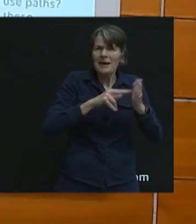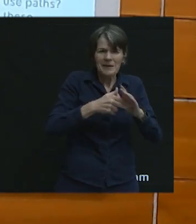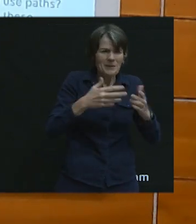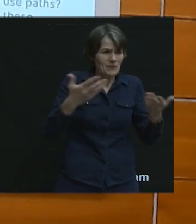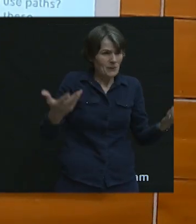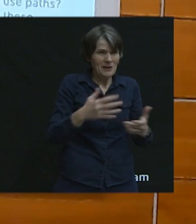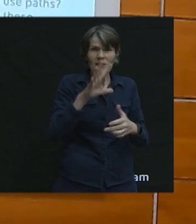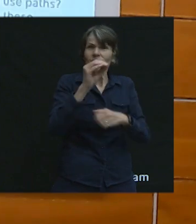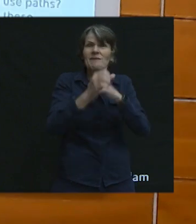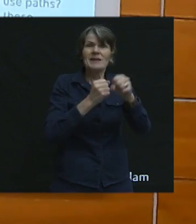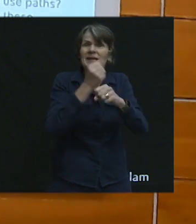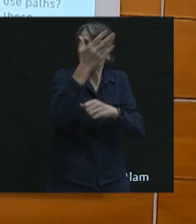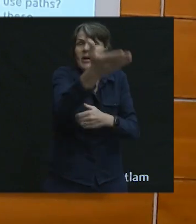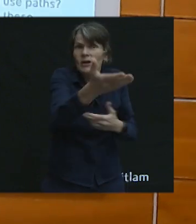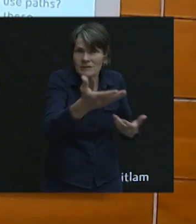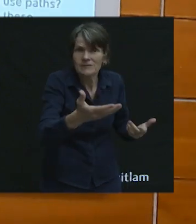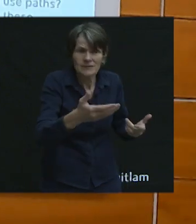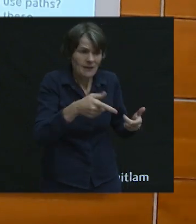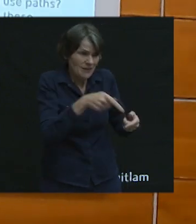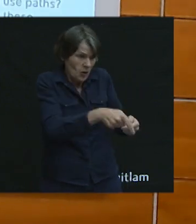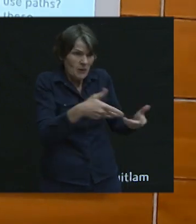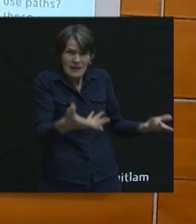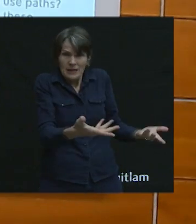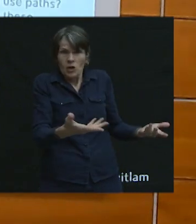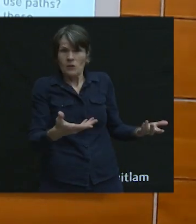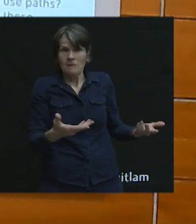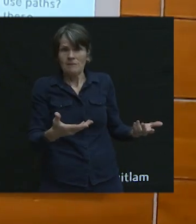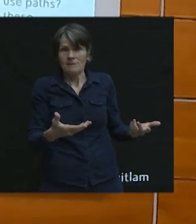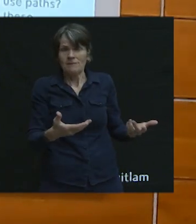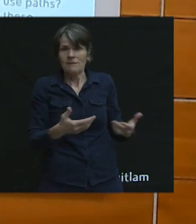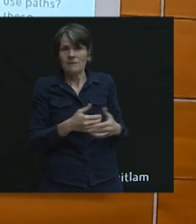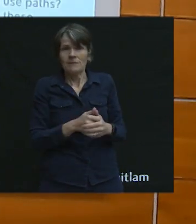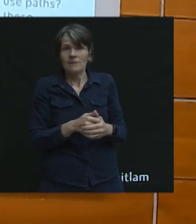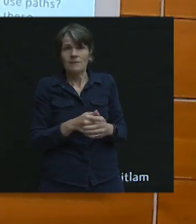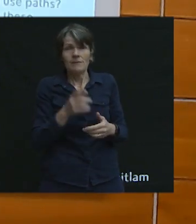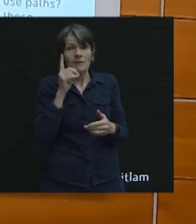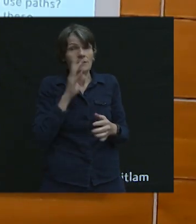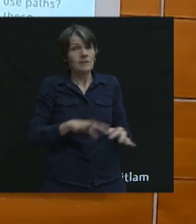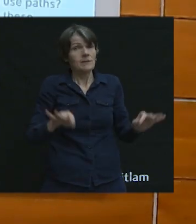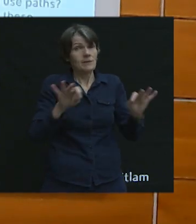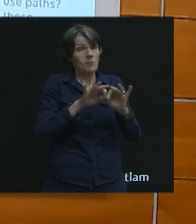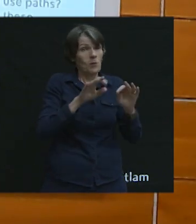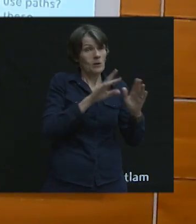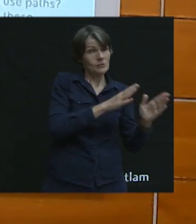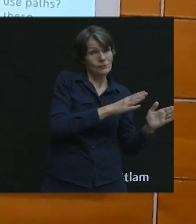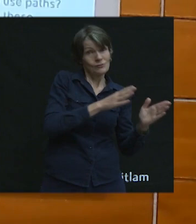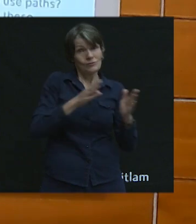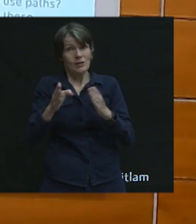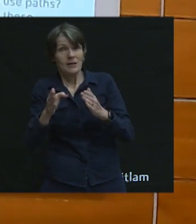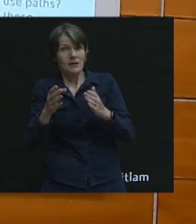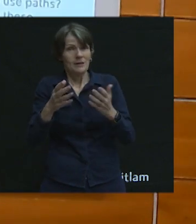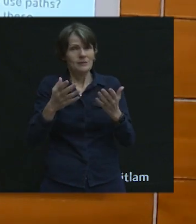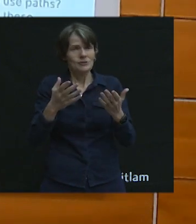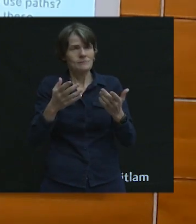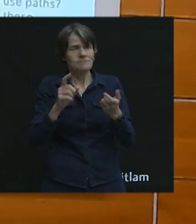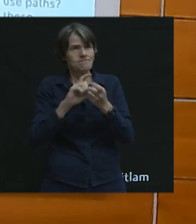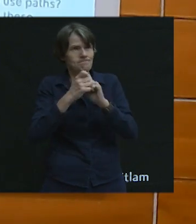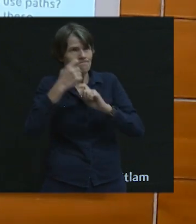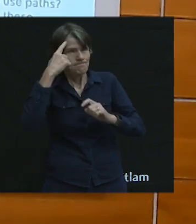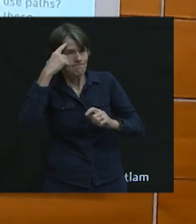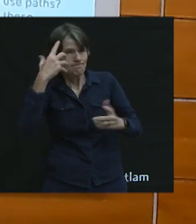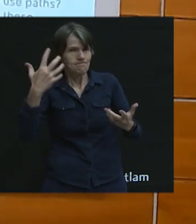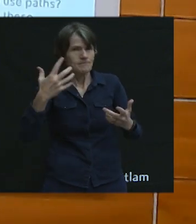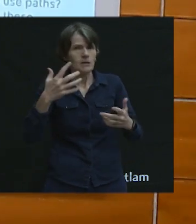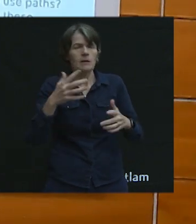when this plan comes into play. The key thing that I think is a shift, needs to be a shift from conventional thinking, is